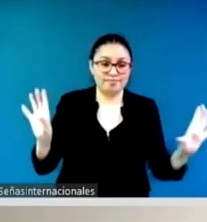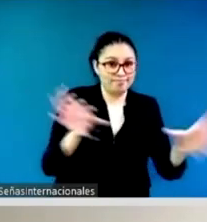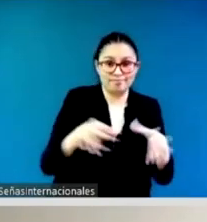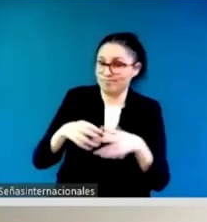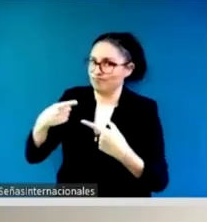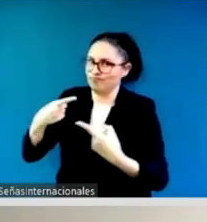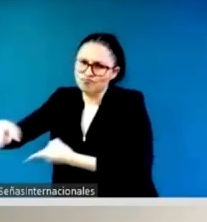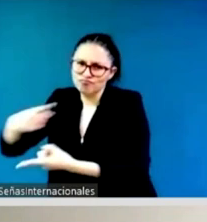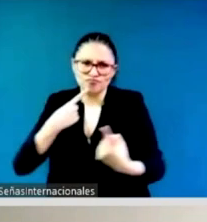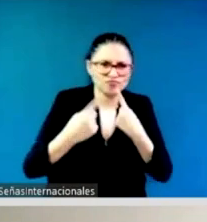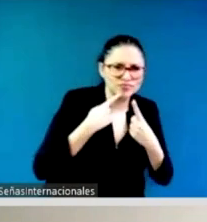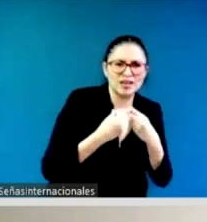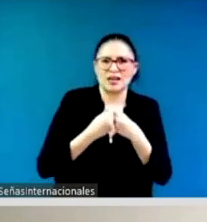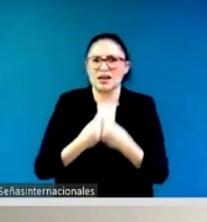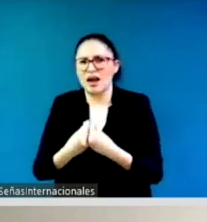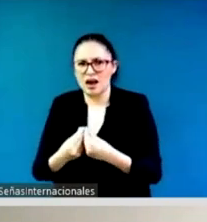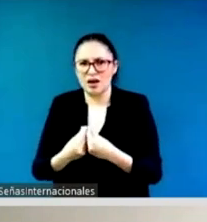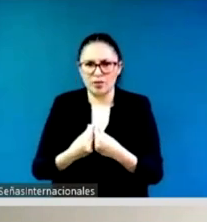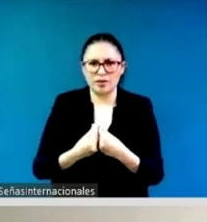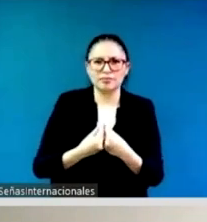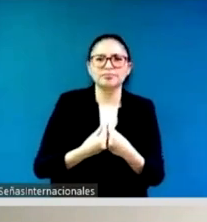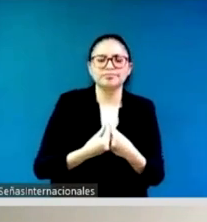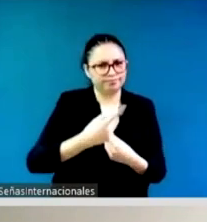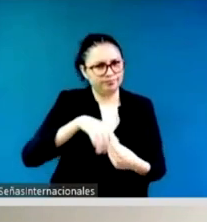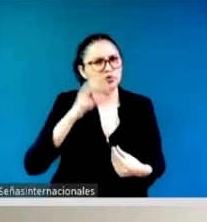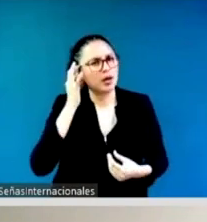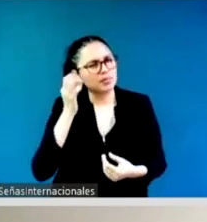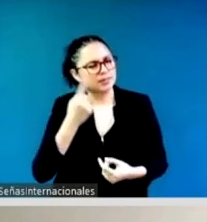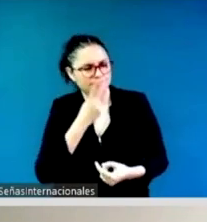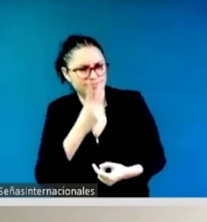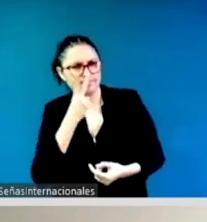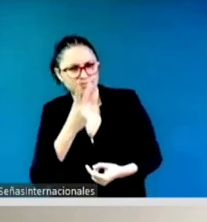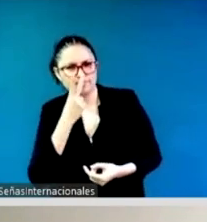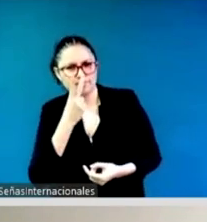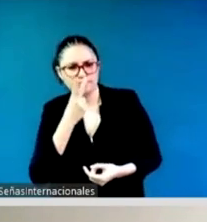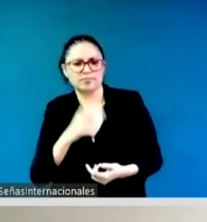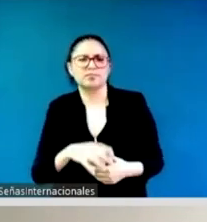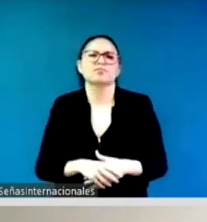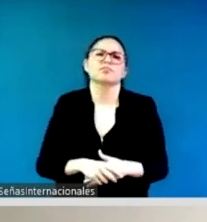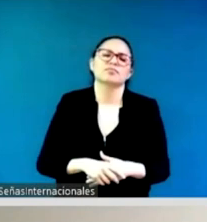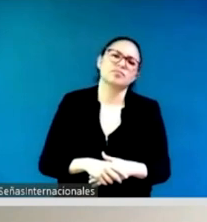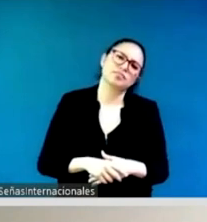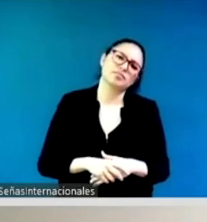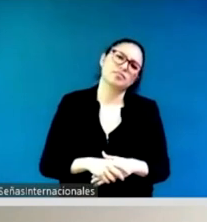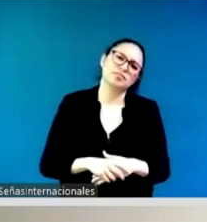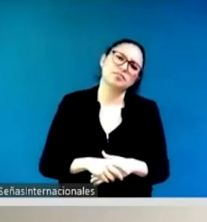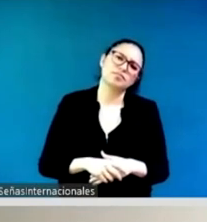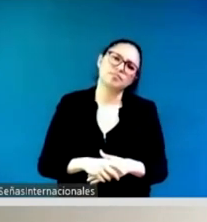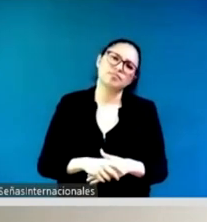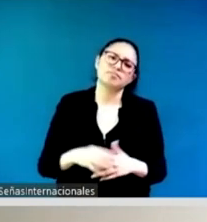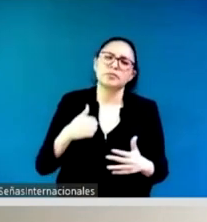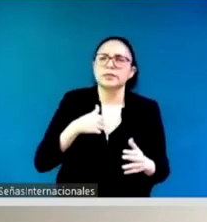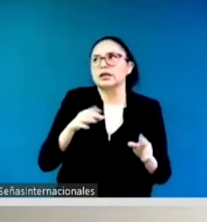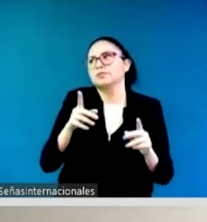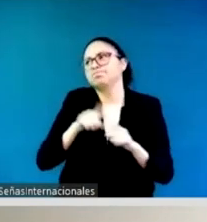women always like go down no and said no well i i i will wait why they're gonna give to